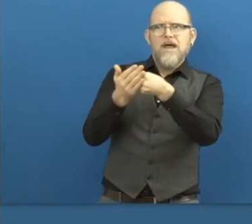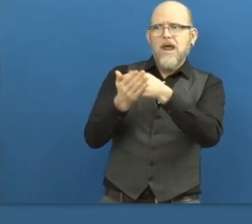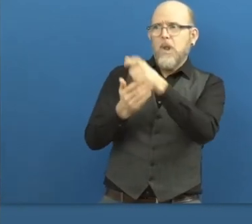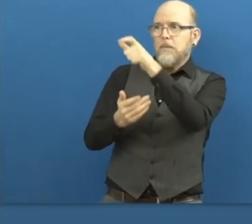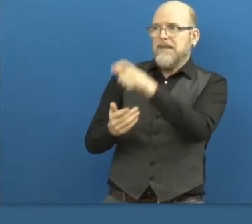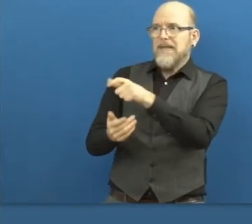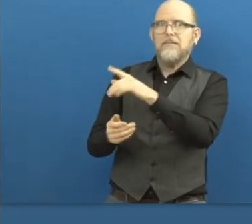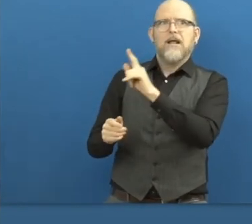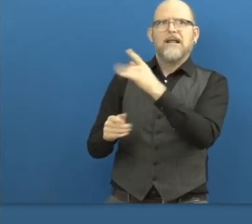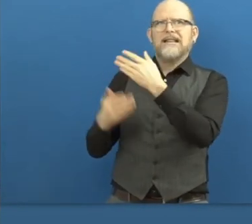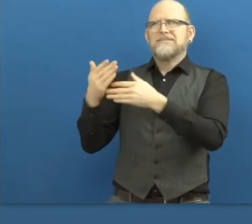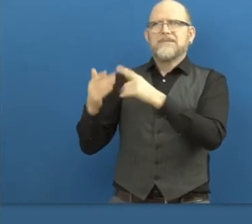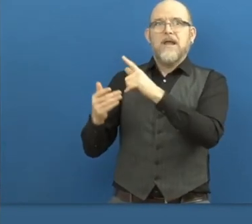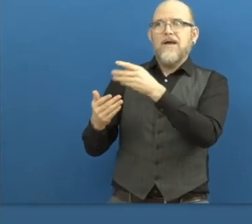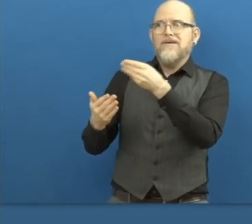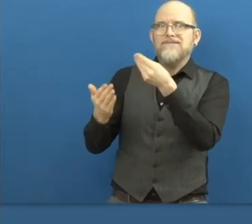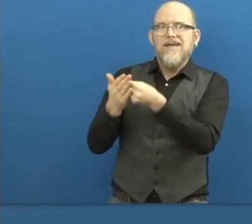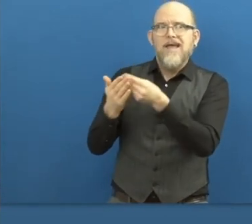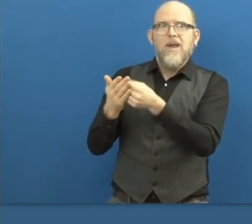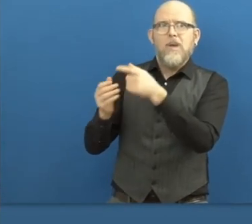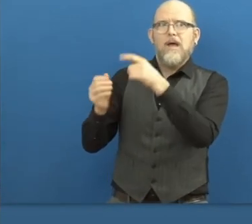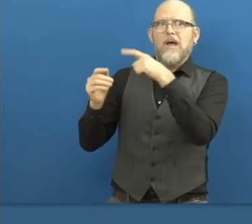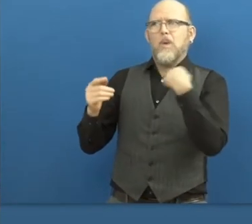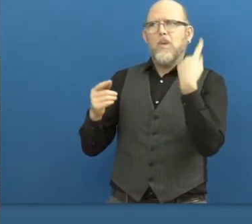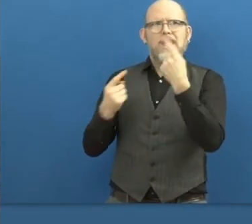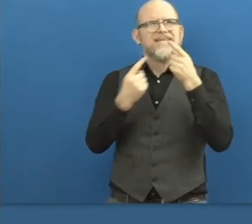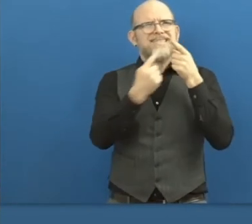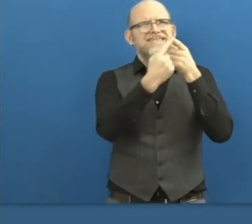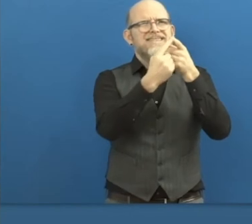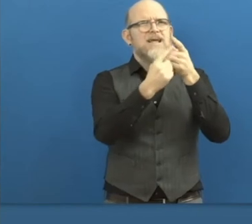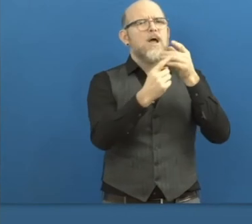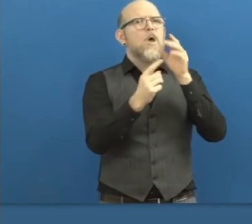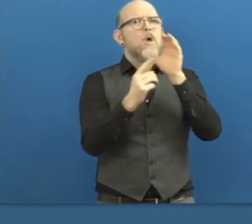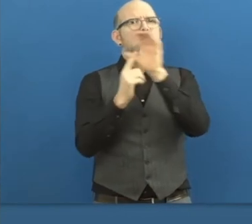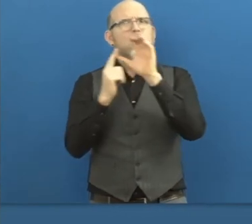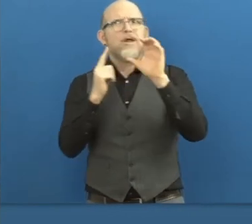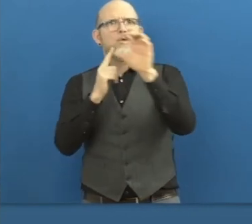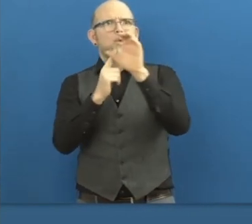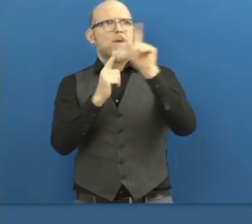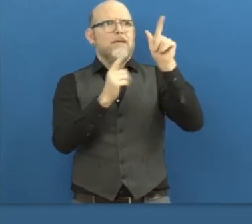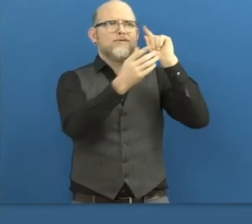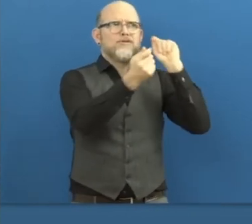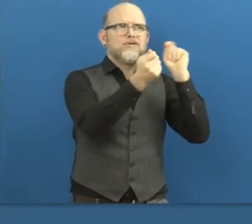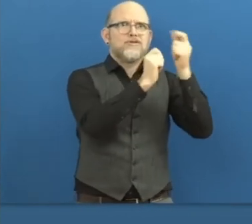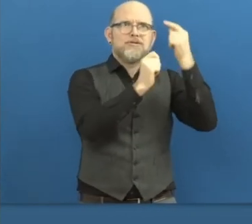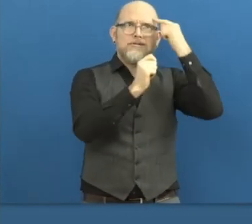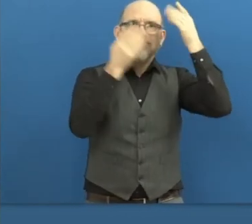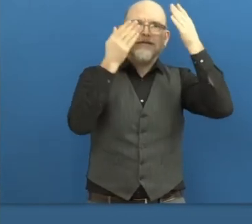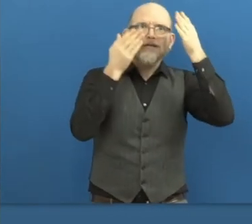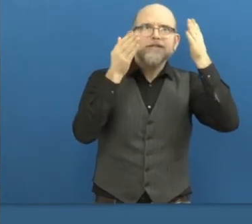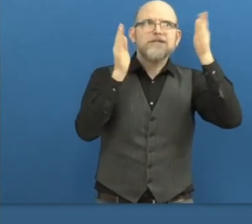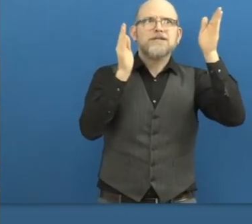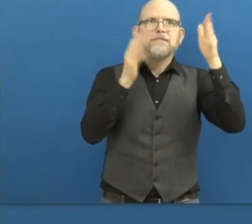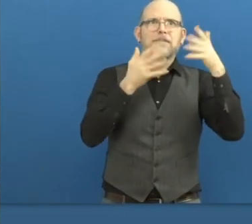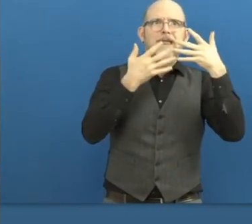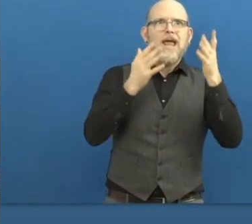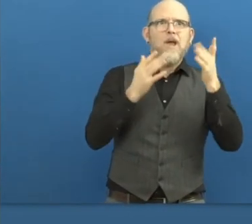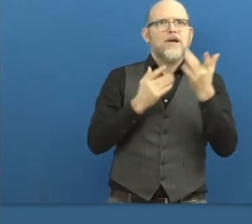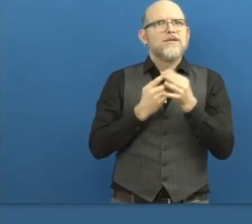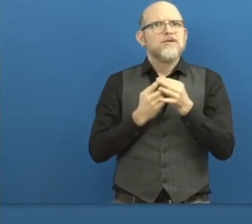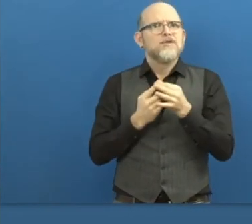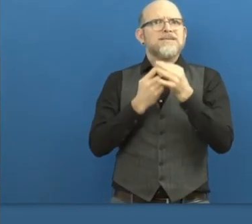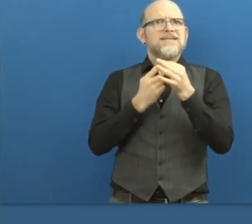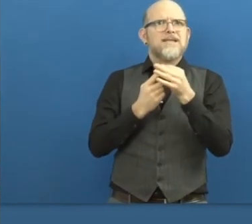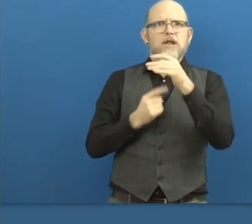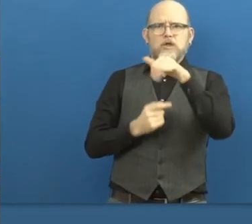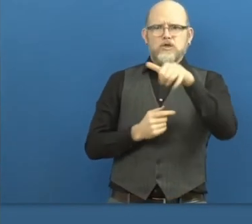company to prepare, by looking for a specific job boards for people with disabilities, they are